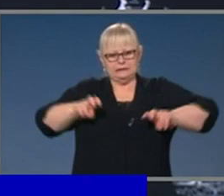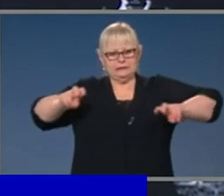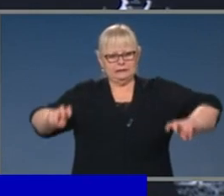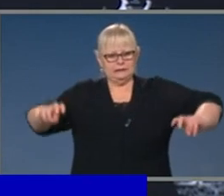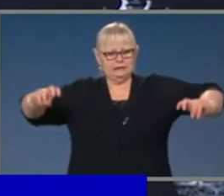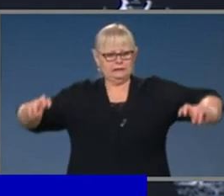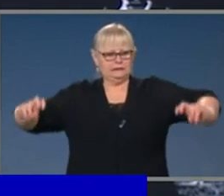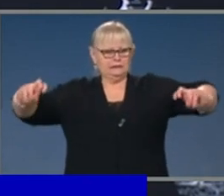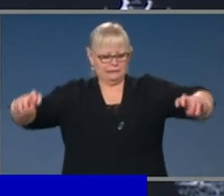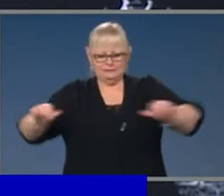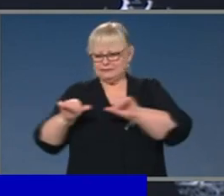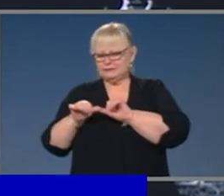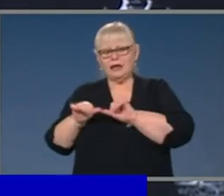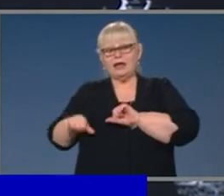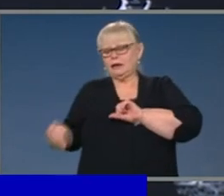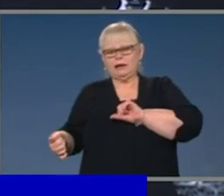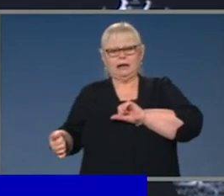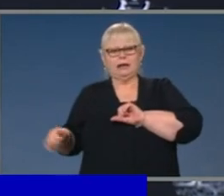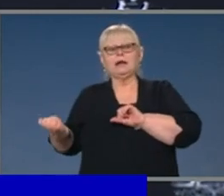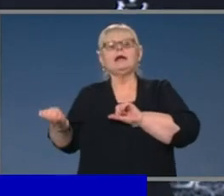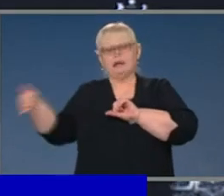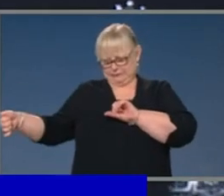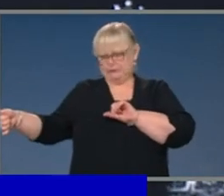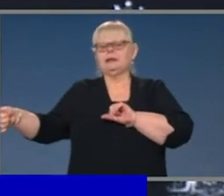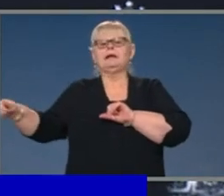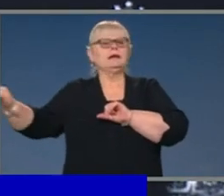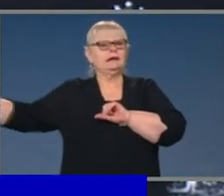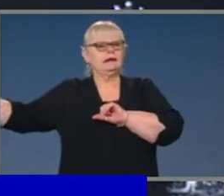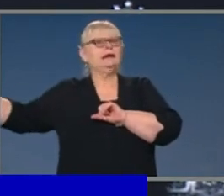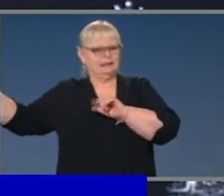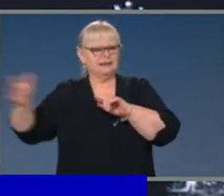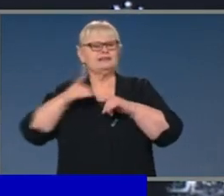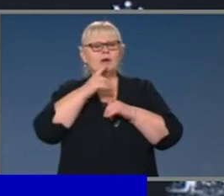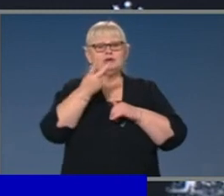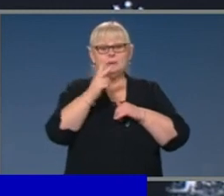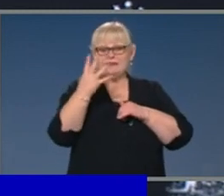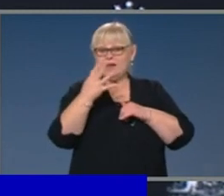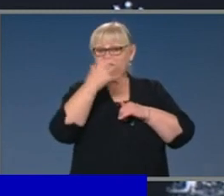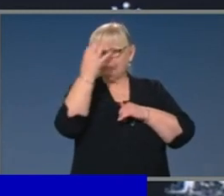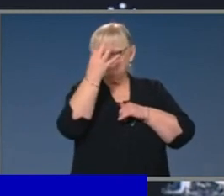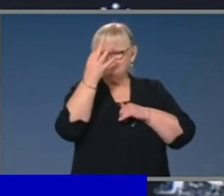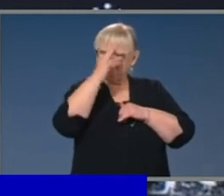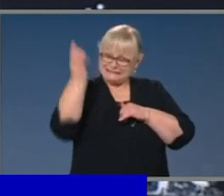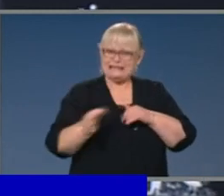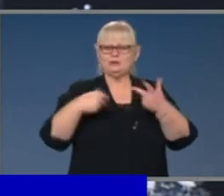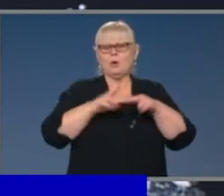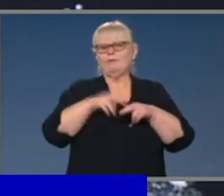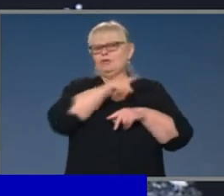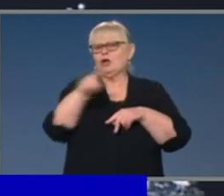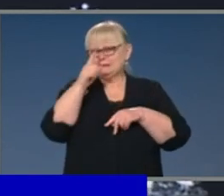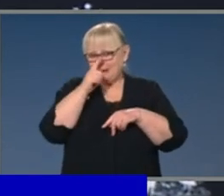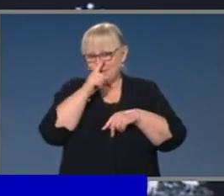all the social distancing rules apply for up to 25% of the capacity of those venues